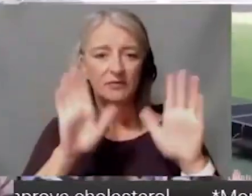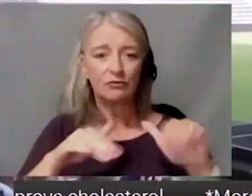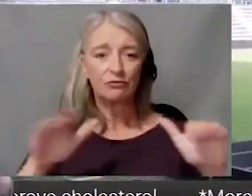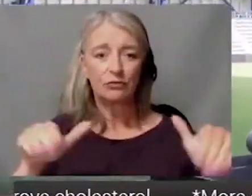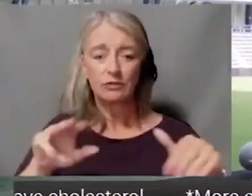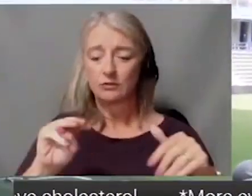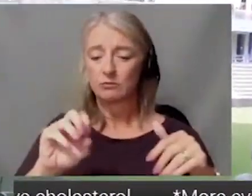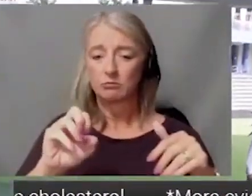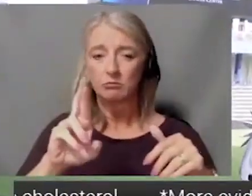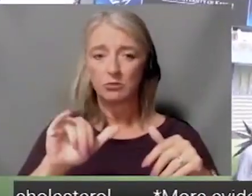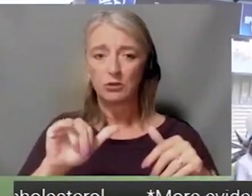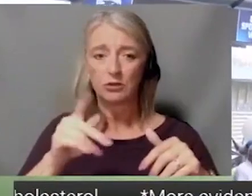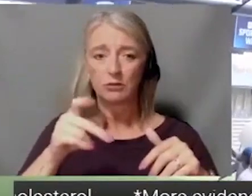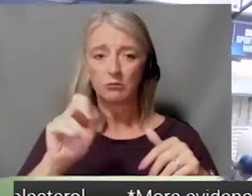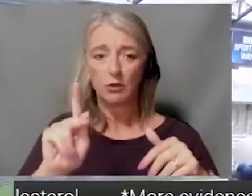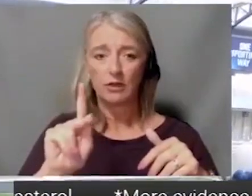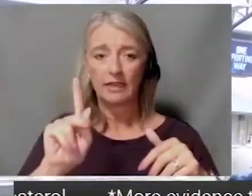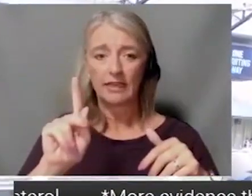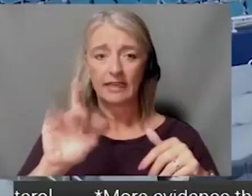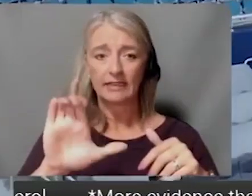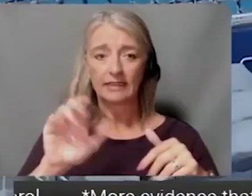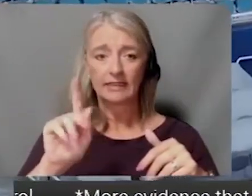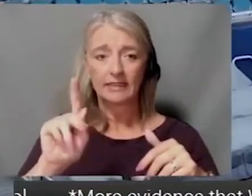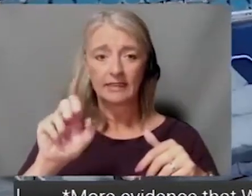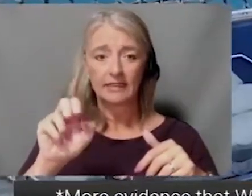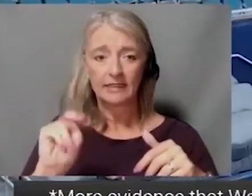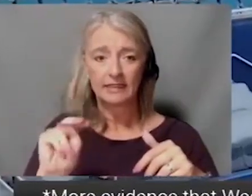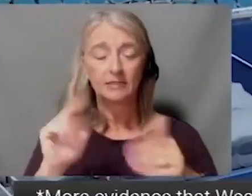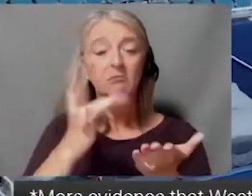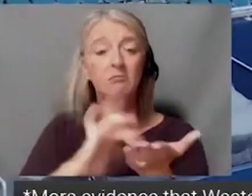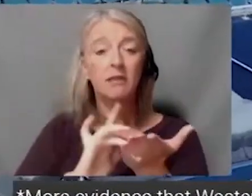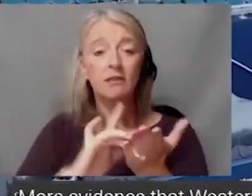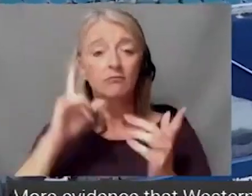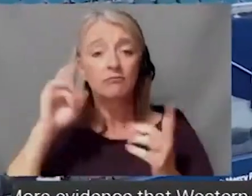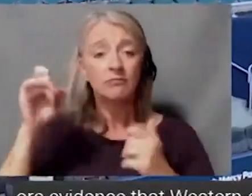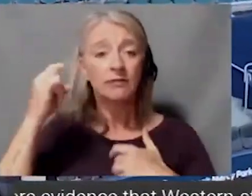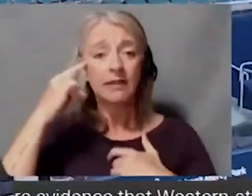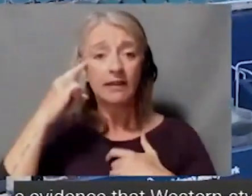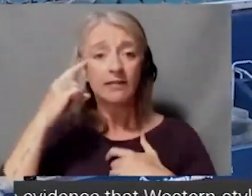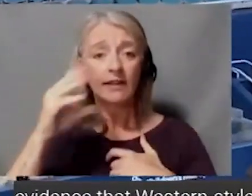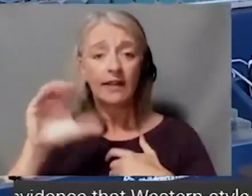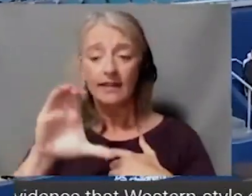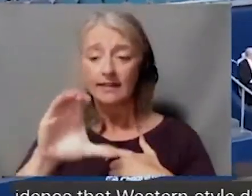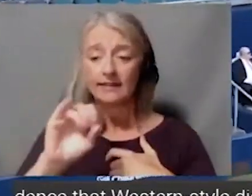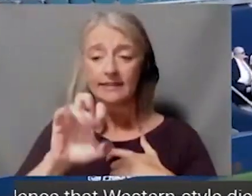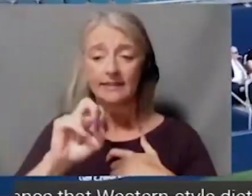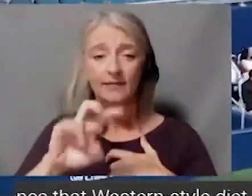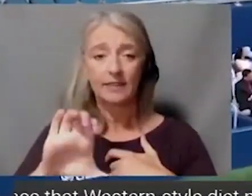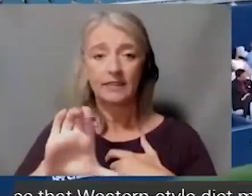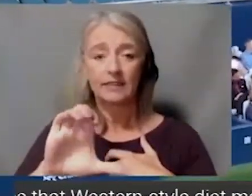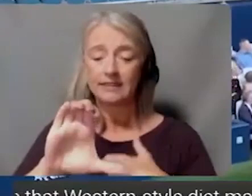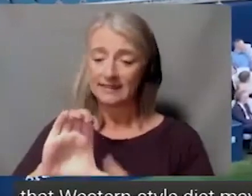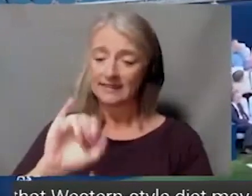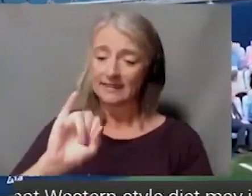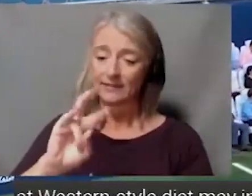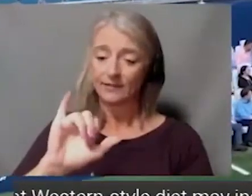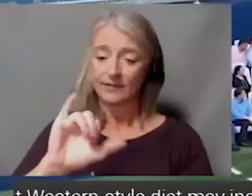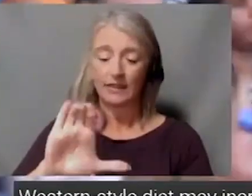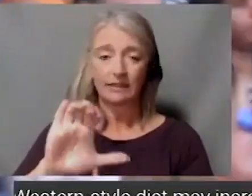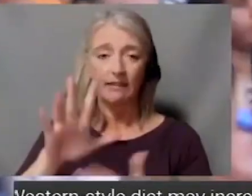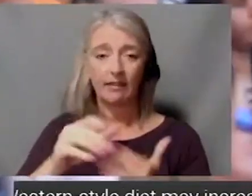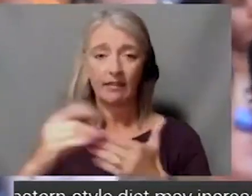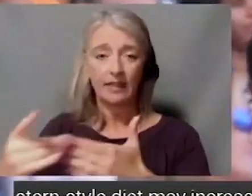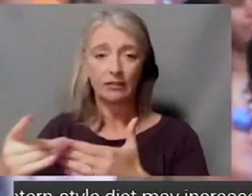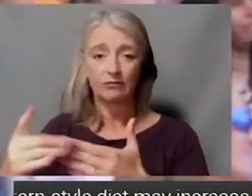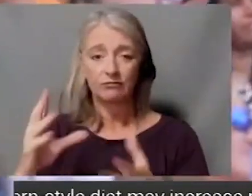last night as medical, government and civic leaders joined about 1,000 invited guests to mark this big, big